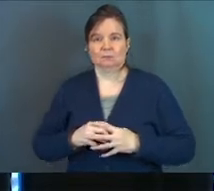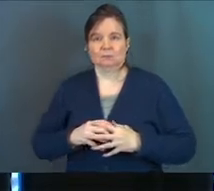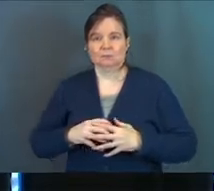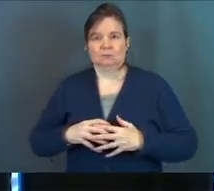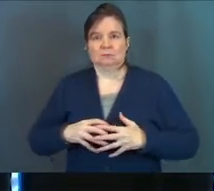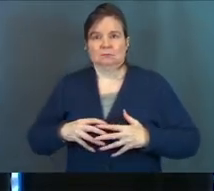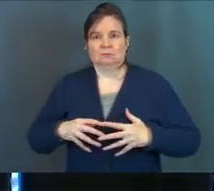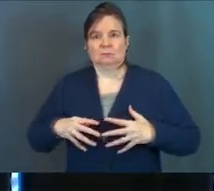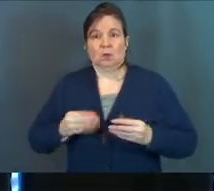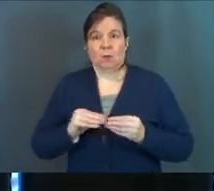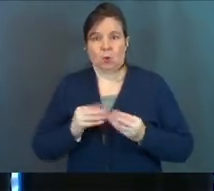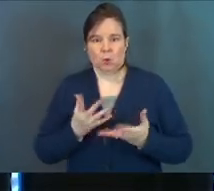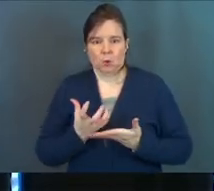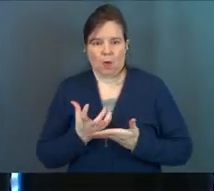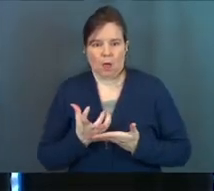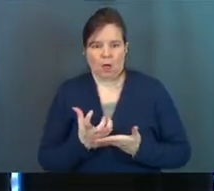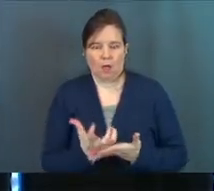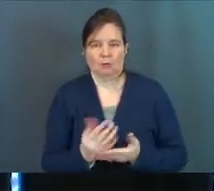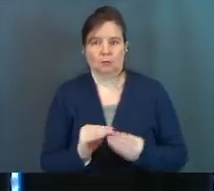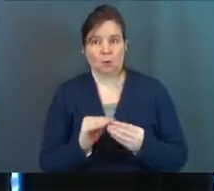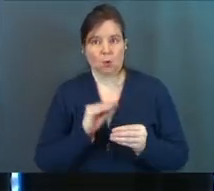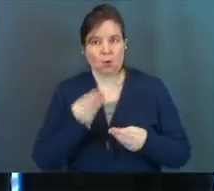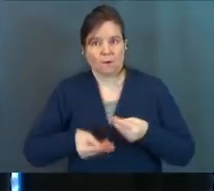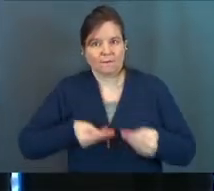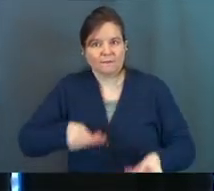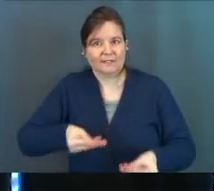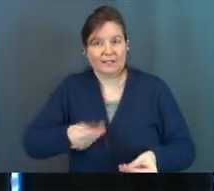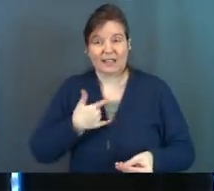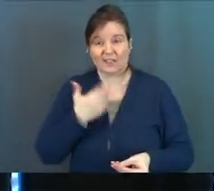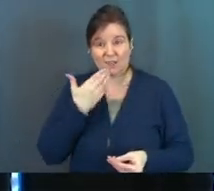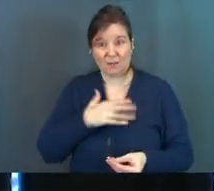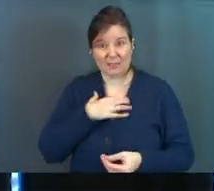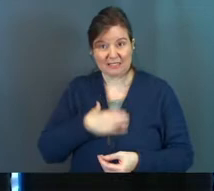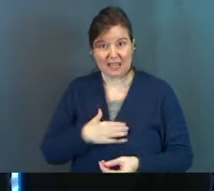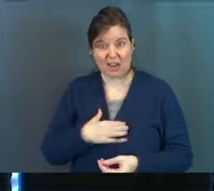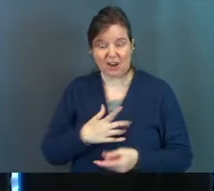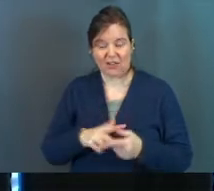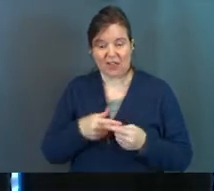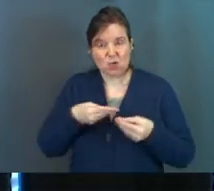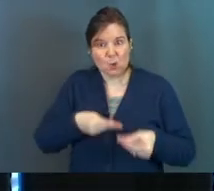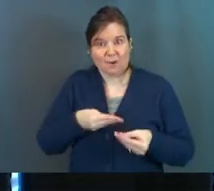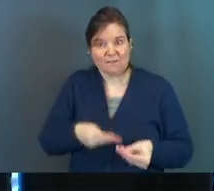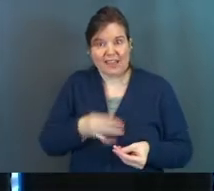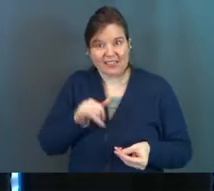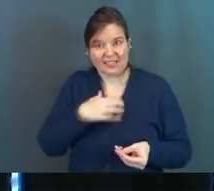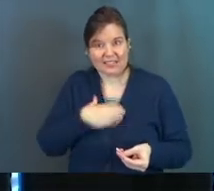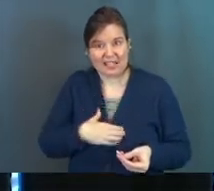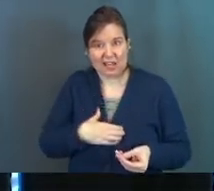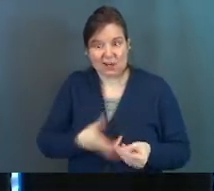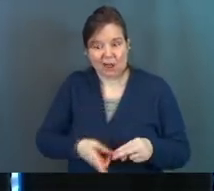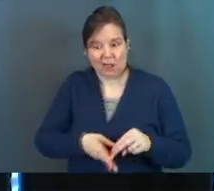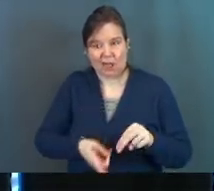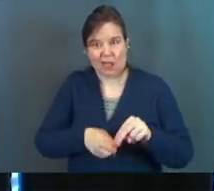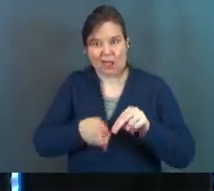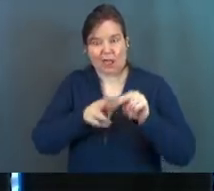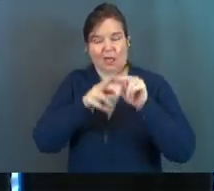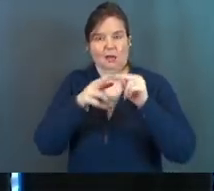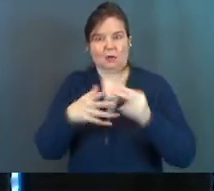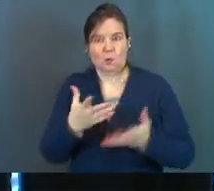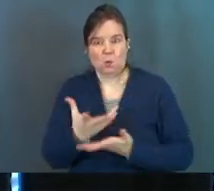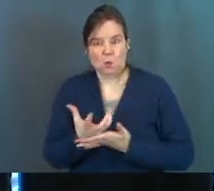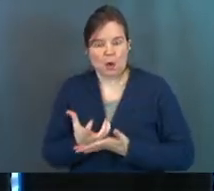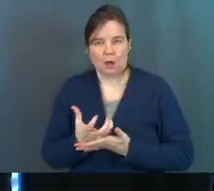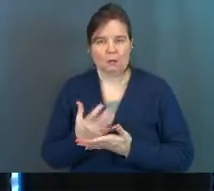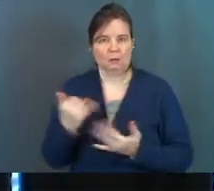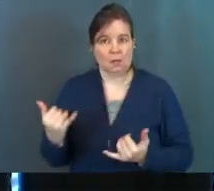feed that desire. Have you ever done that before? Have you ever had a bad desire and then you fed the bad desire and the desire gets a whole lot bigger?